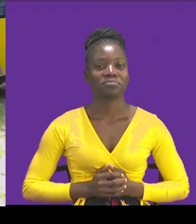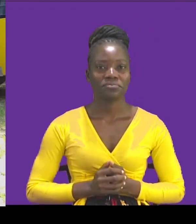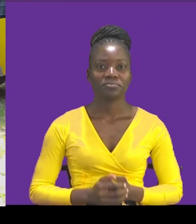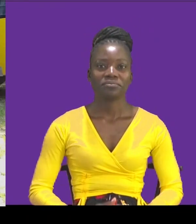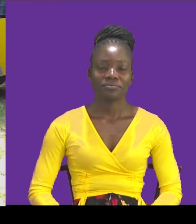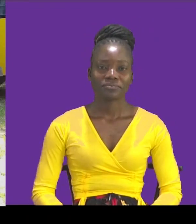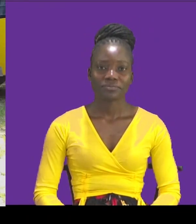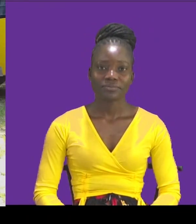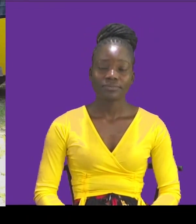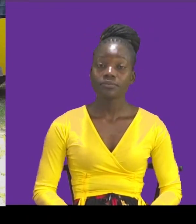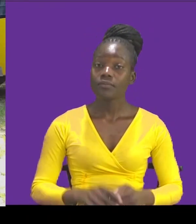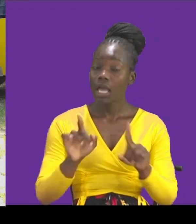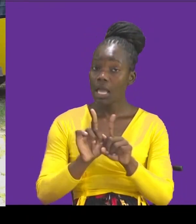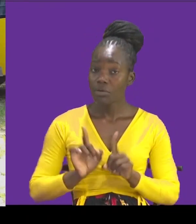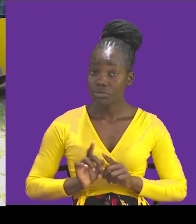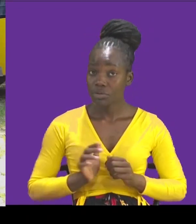Yeah. Yeah.